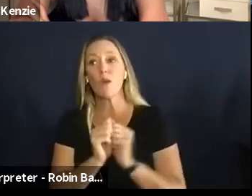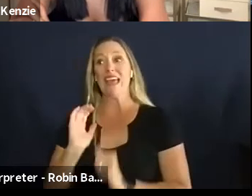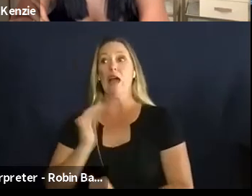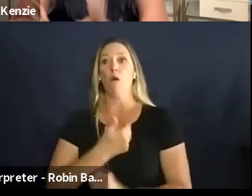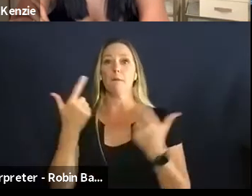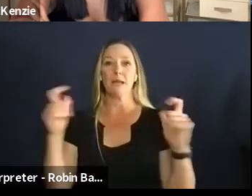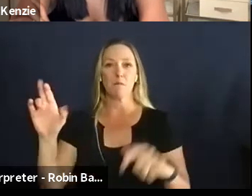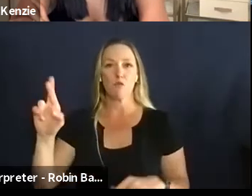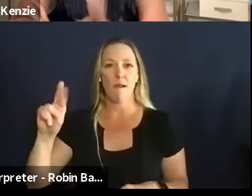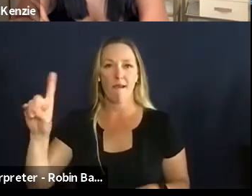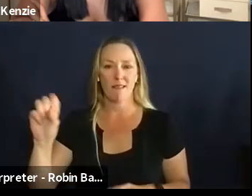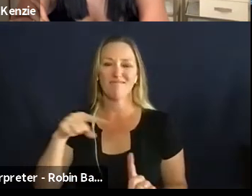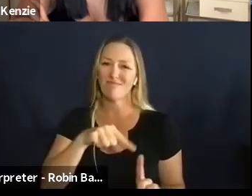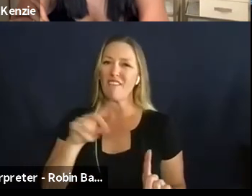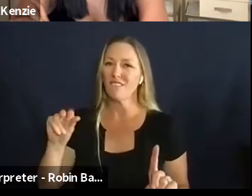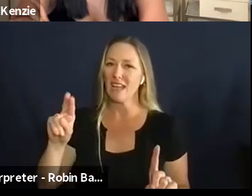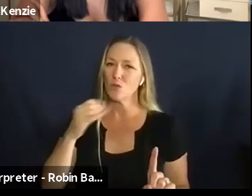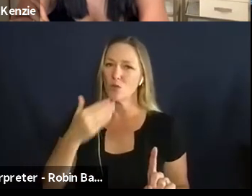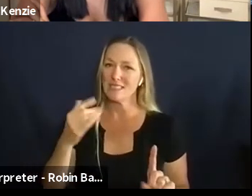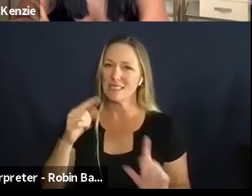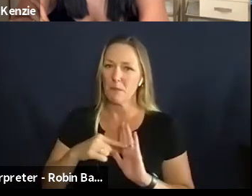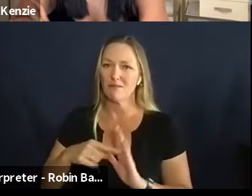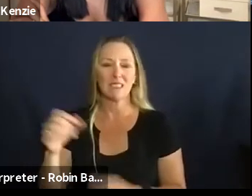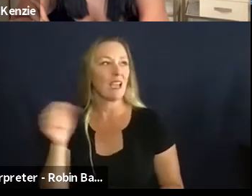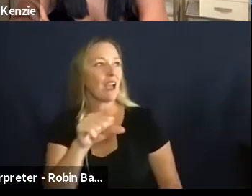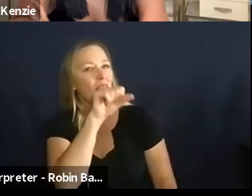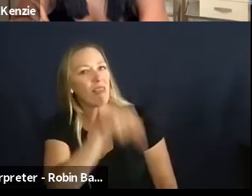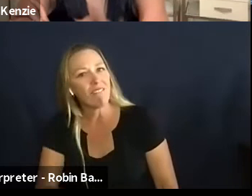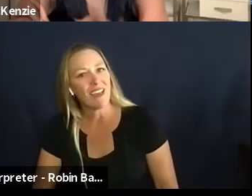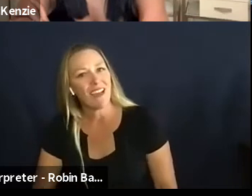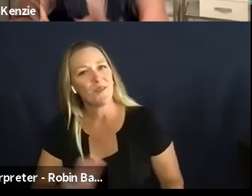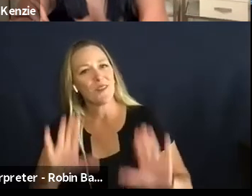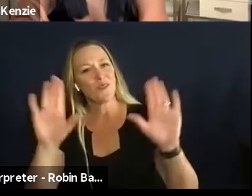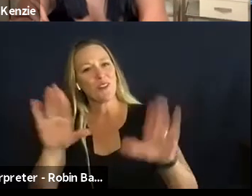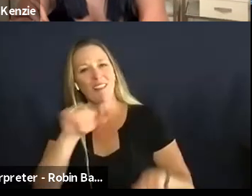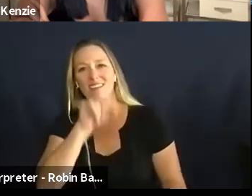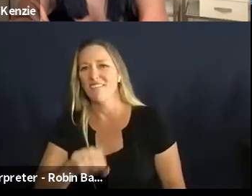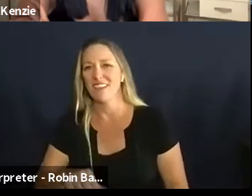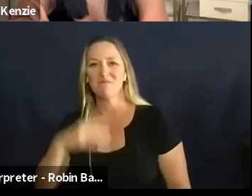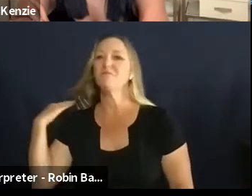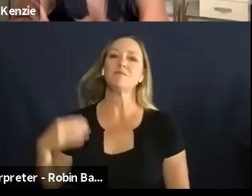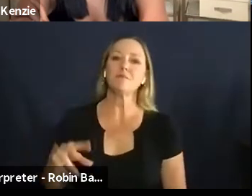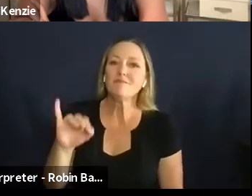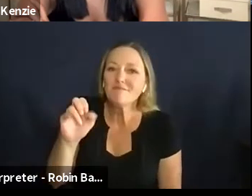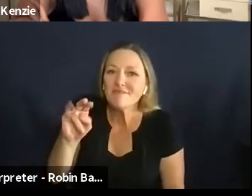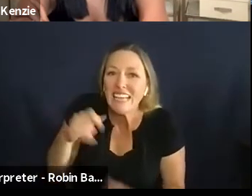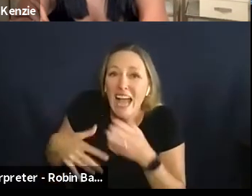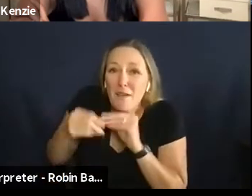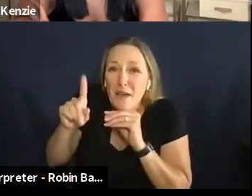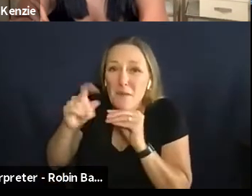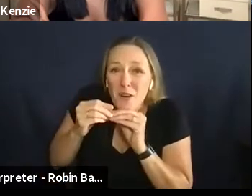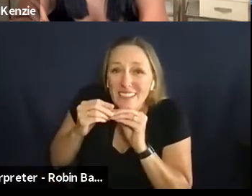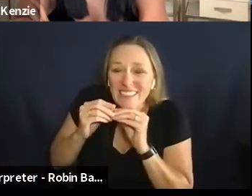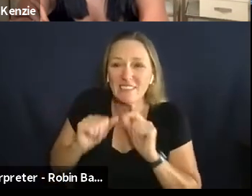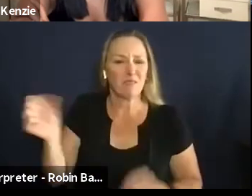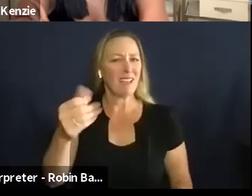vans is a really good example of that yeah i love that that's great i love them and i can i say one more thing just while i have